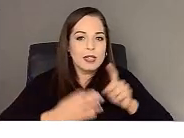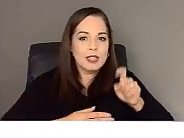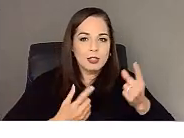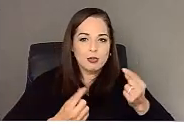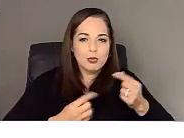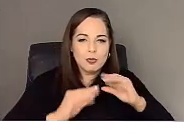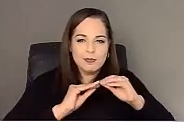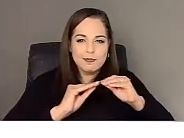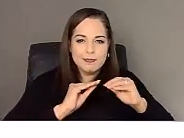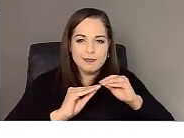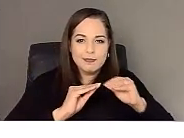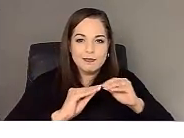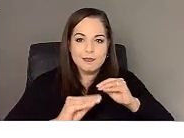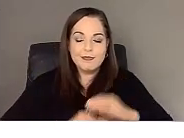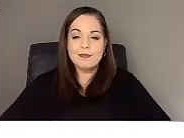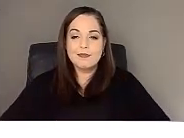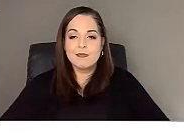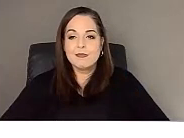we needed to do.